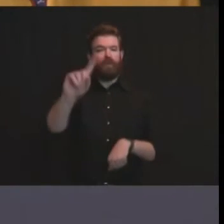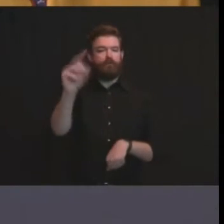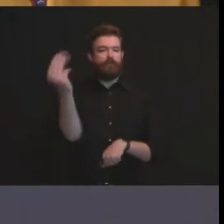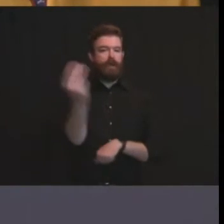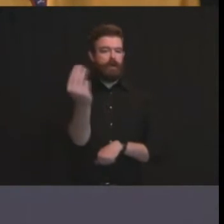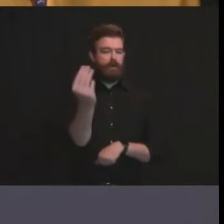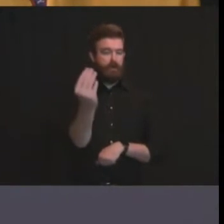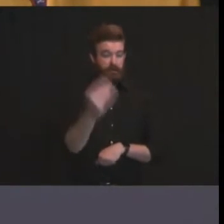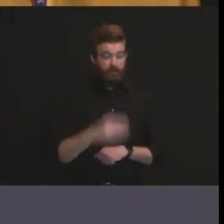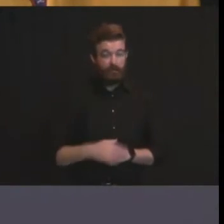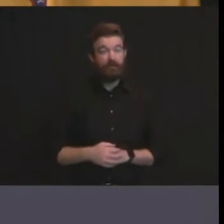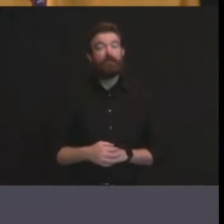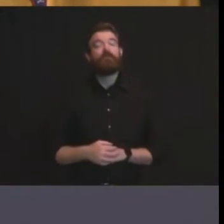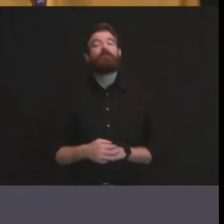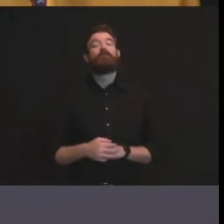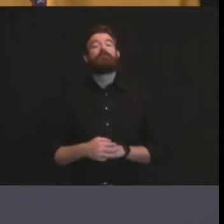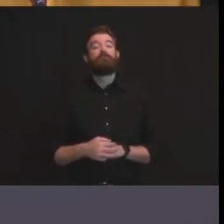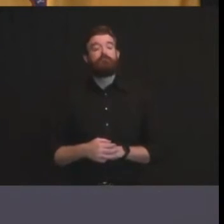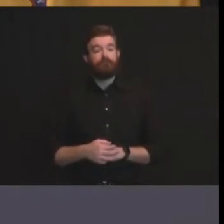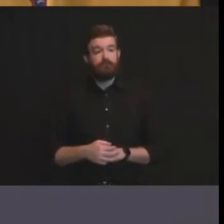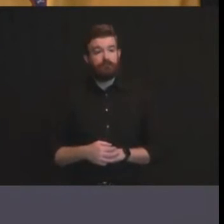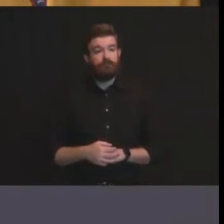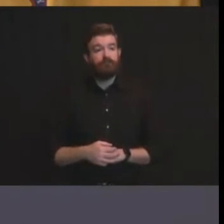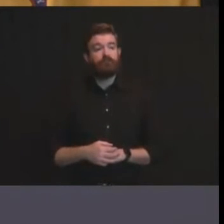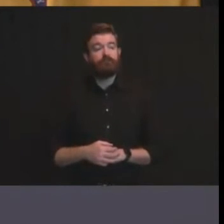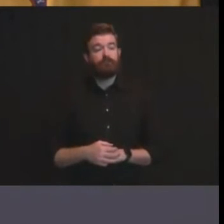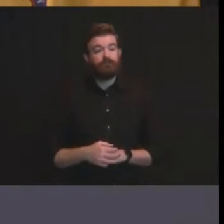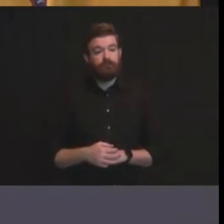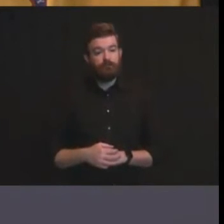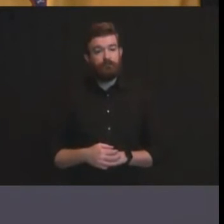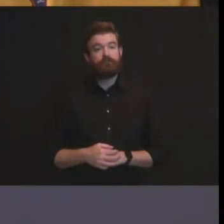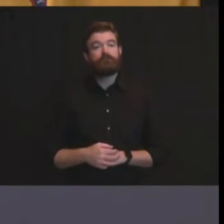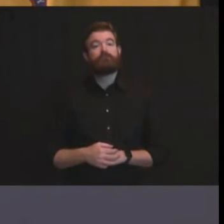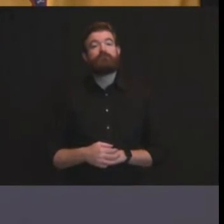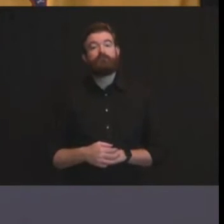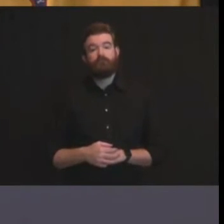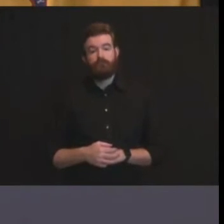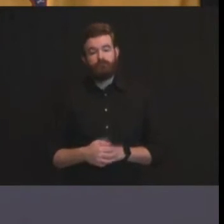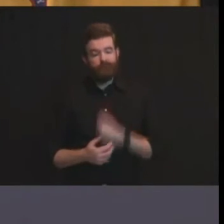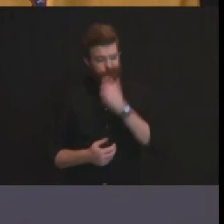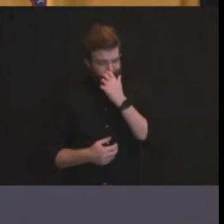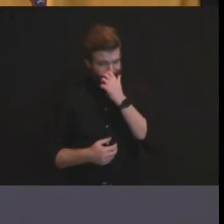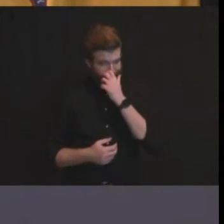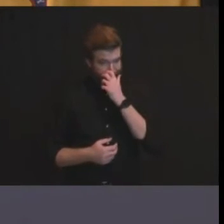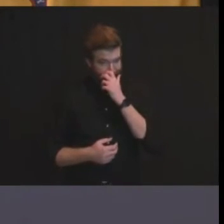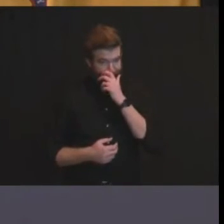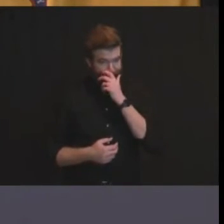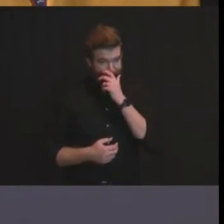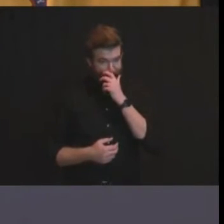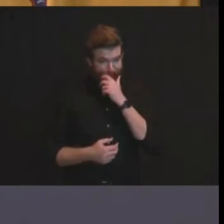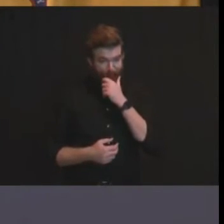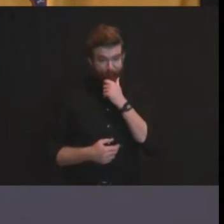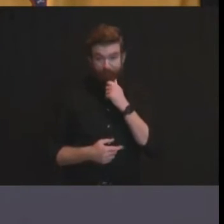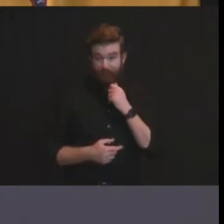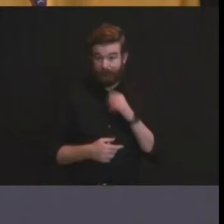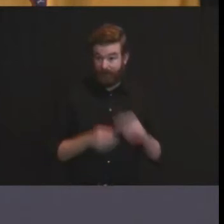uh daniel's law uh with a heavy heart uh right after this i just read a quote that someone sent out to